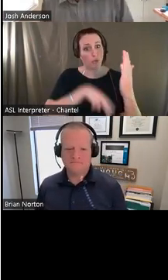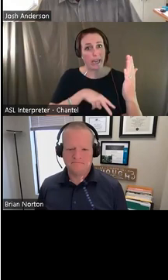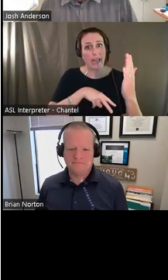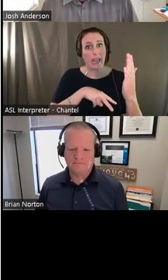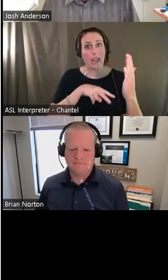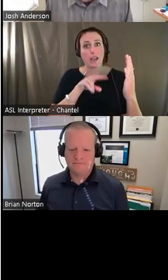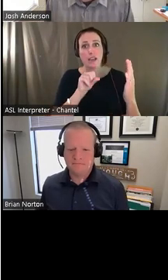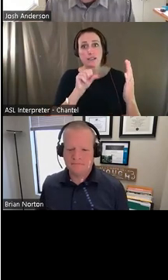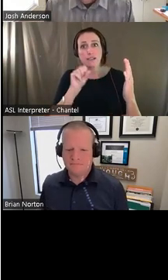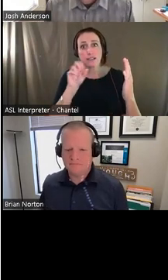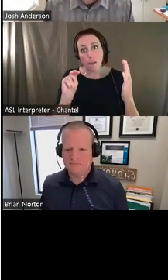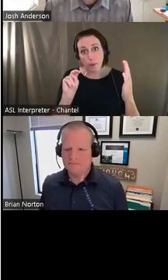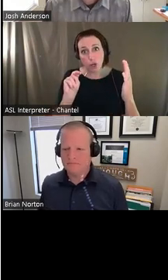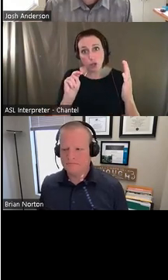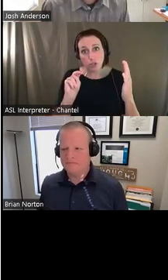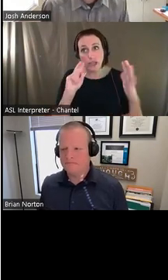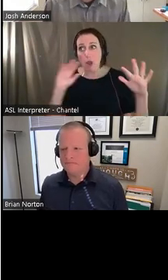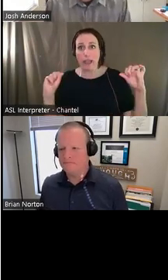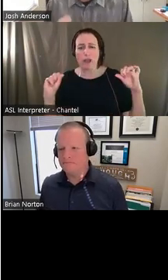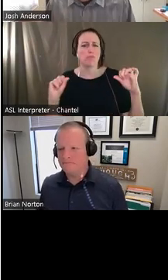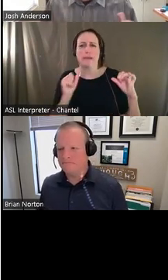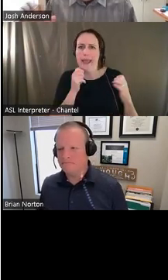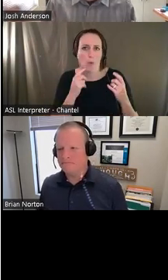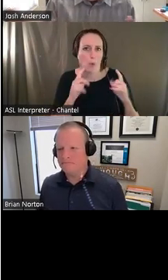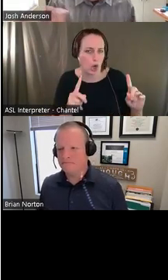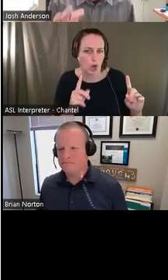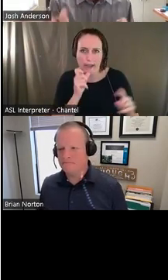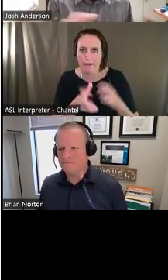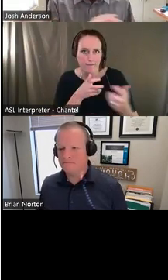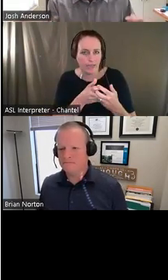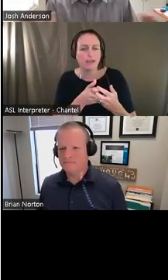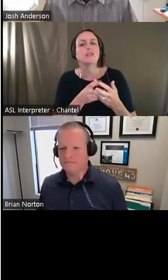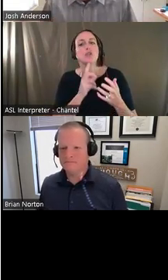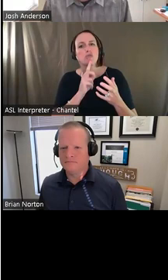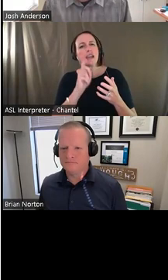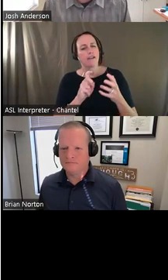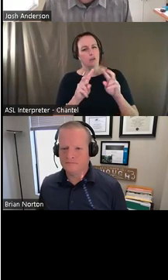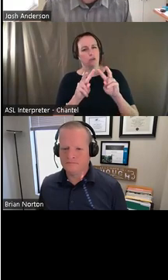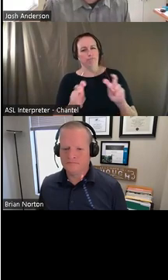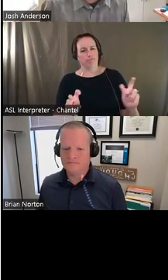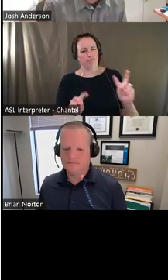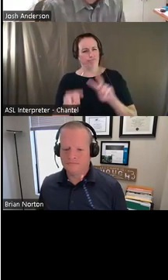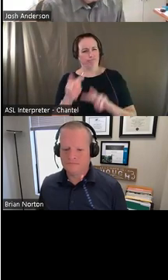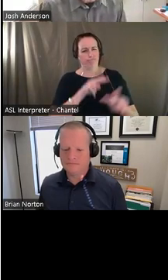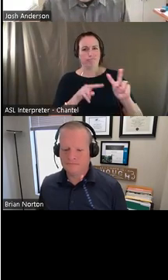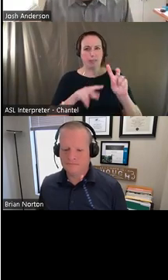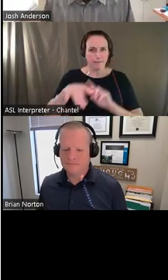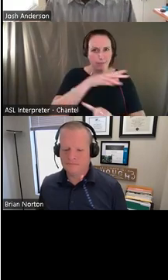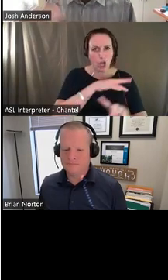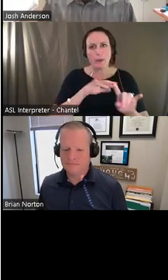probably isn't going to work very well in that environment. So you really have to take into consideration all of those things around it too.